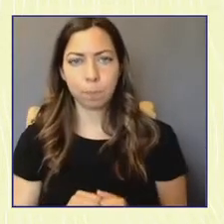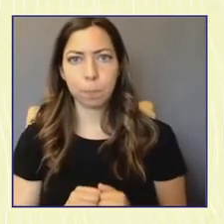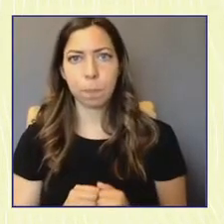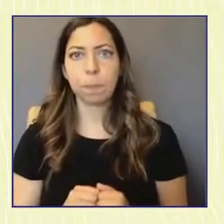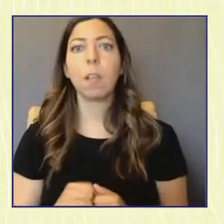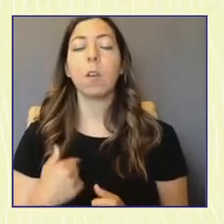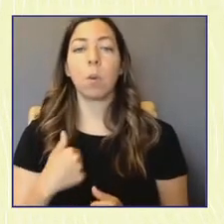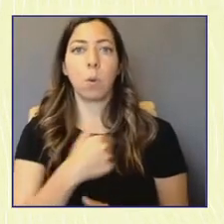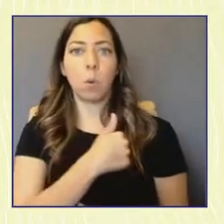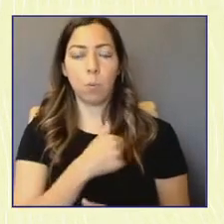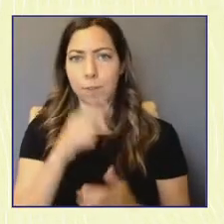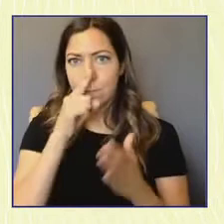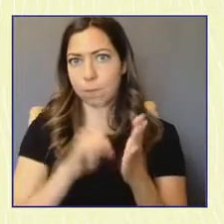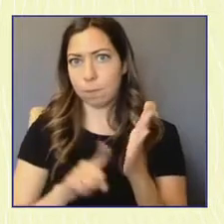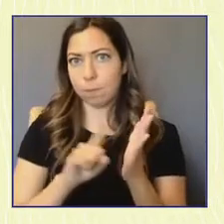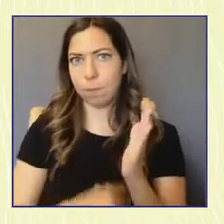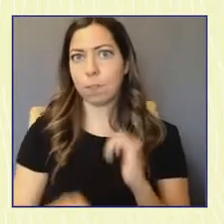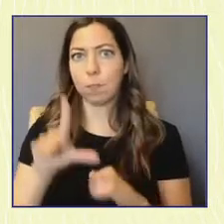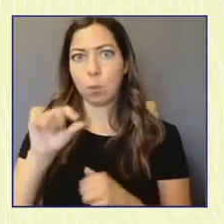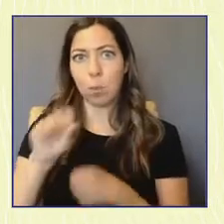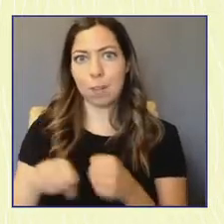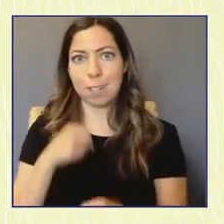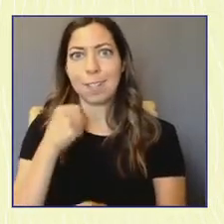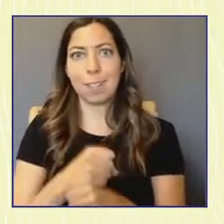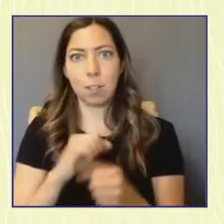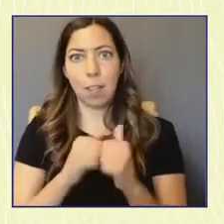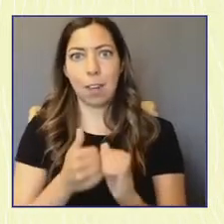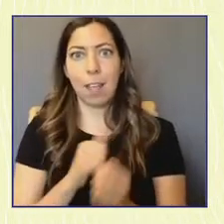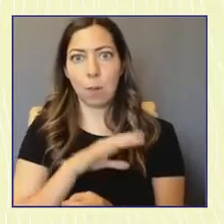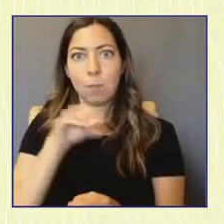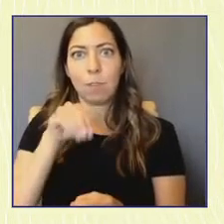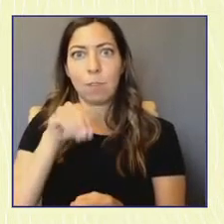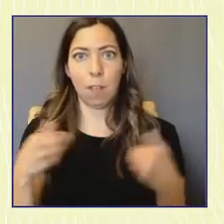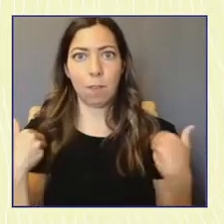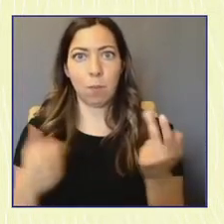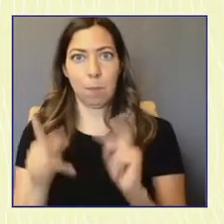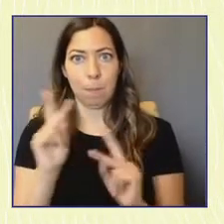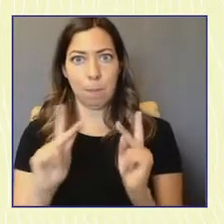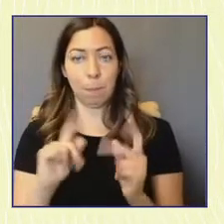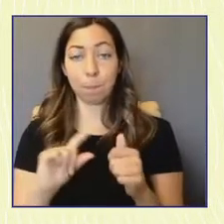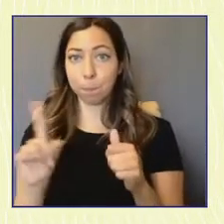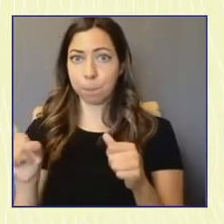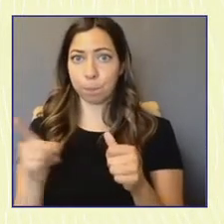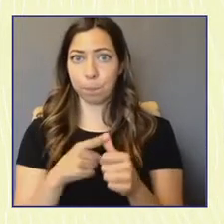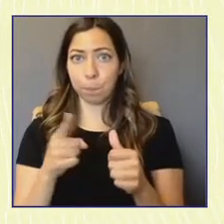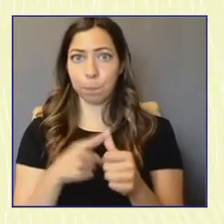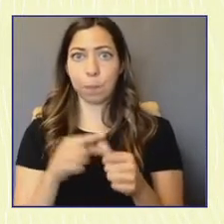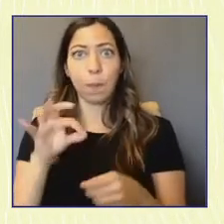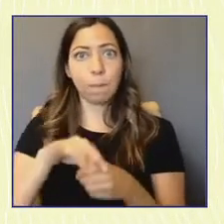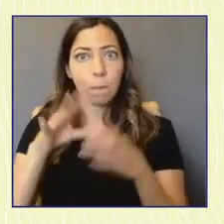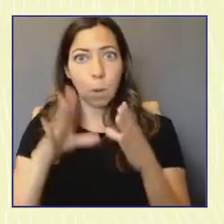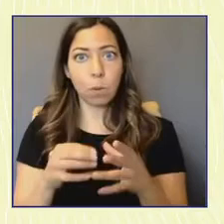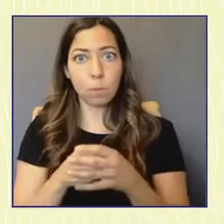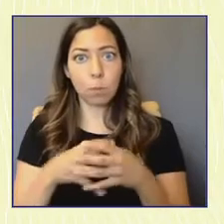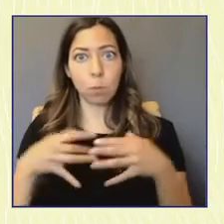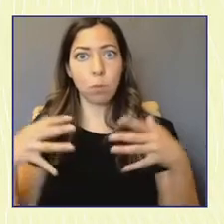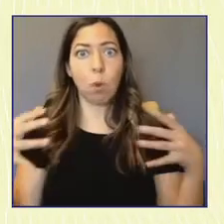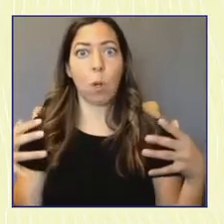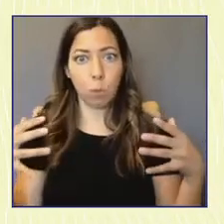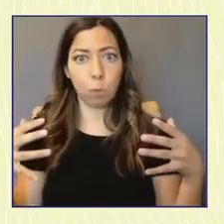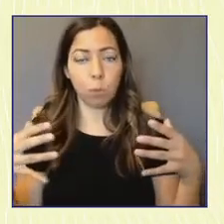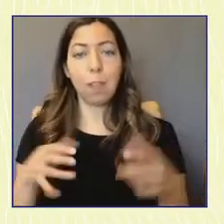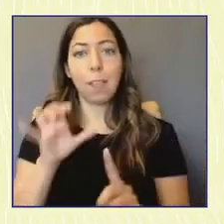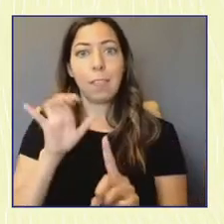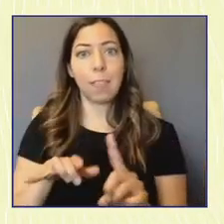youth political engagement points the way. We need to start growing voters. The Circle Growing Voters Framework is a paradigm